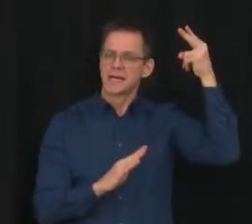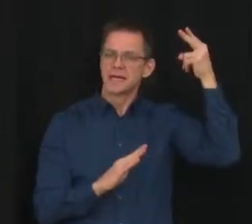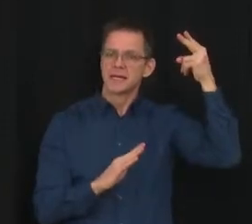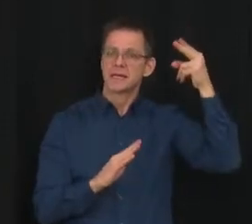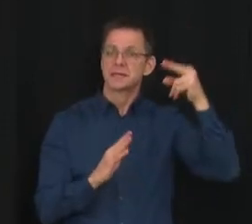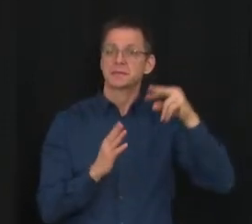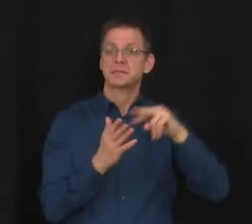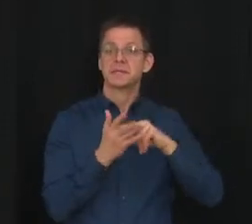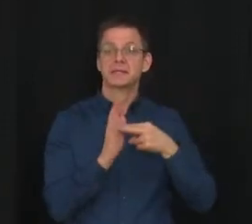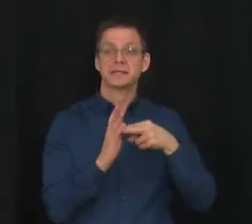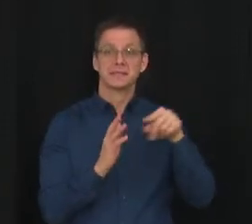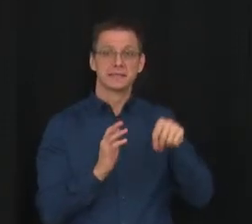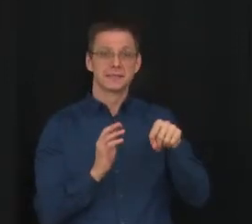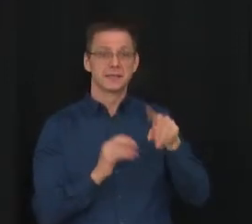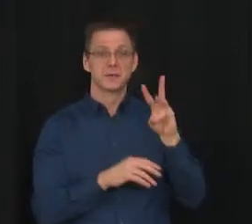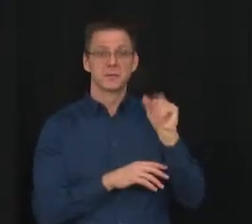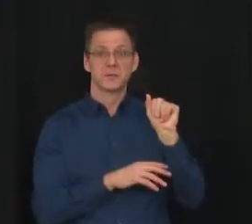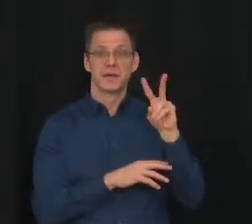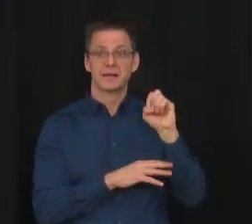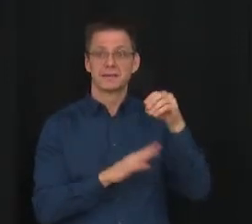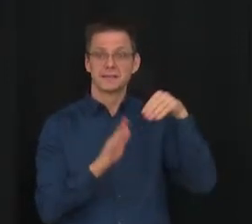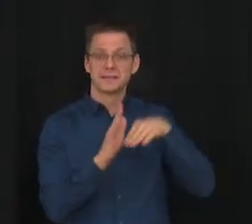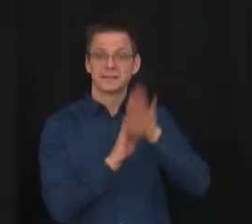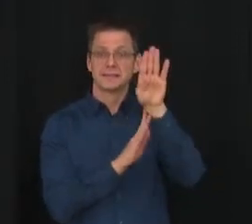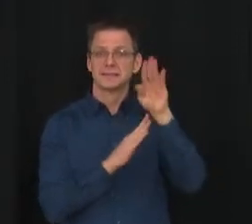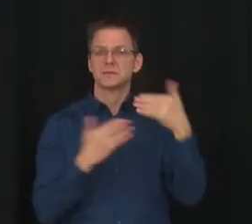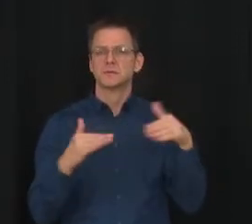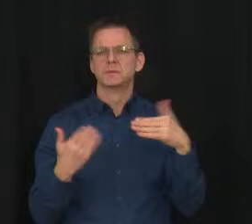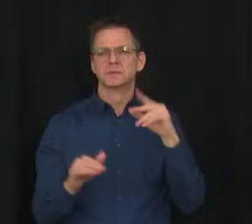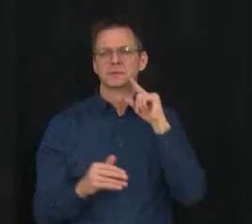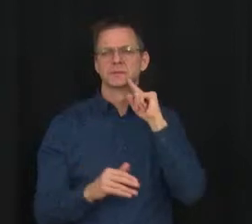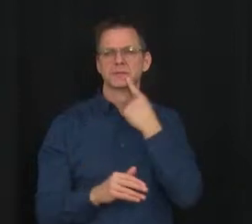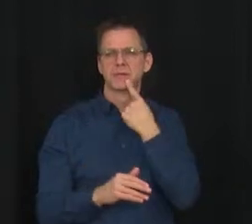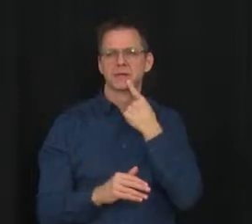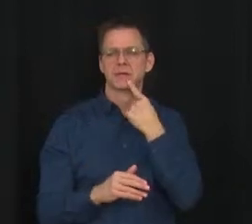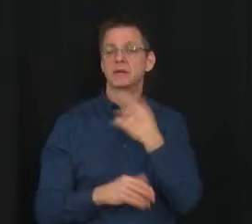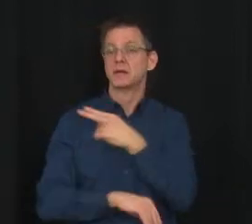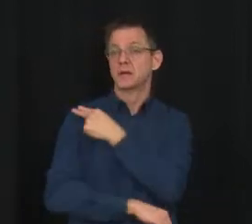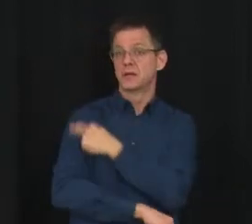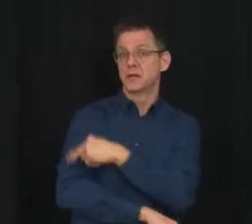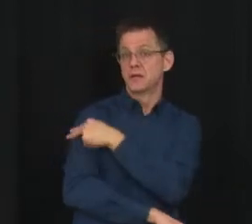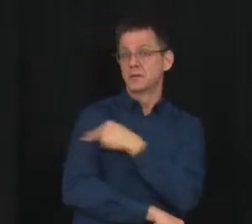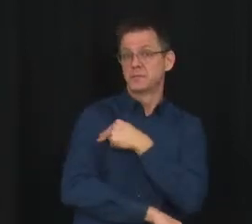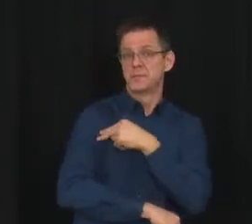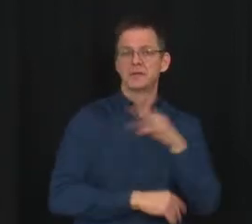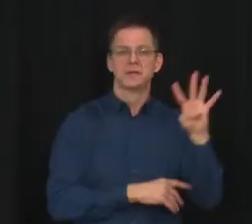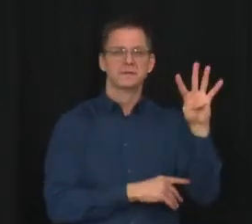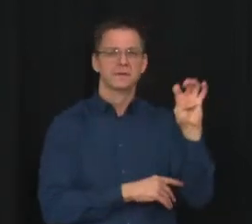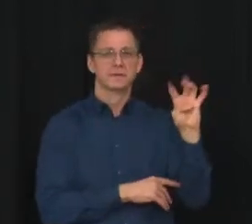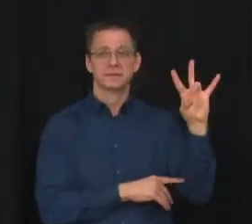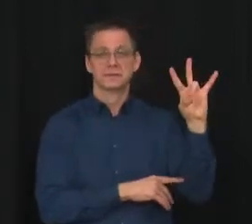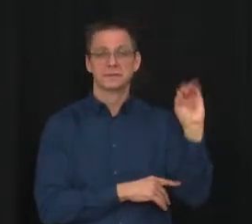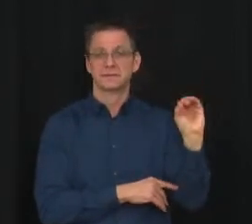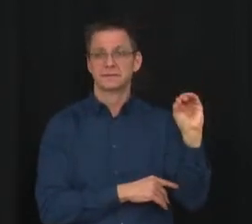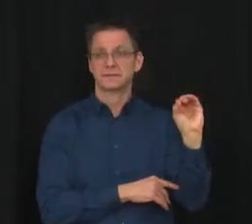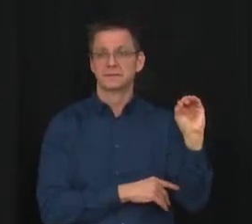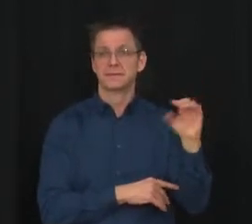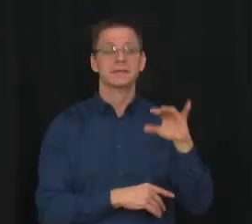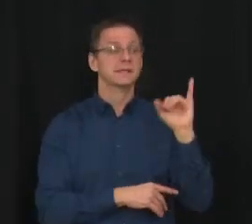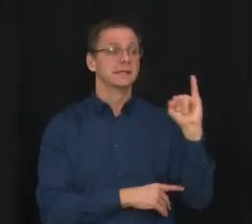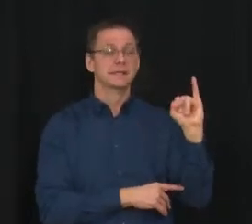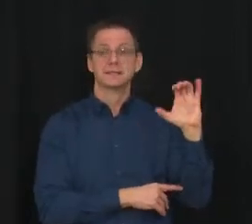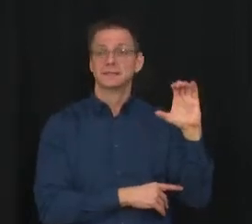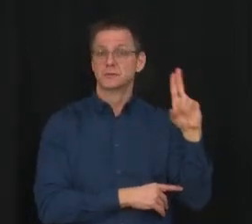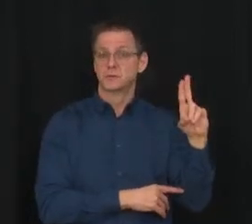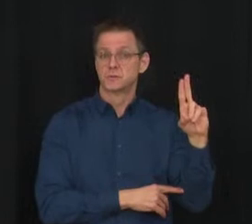470 people with COVID-19 in hospital, including 72 in the ICU. Sadly, I must announce that 11